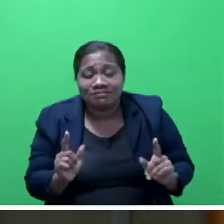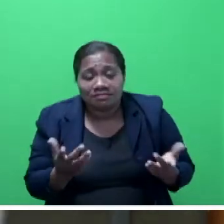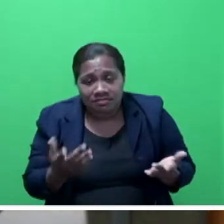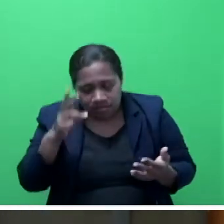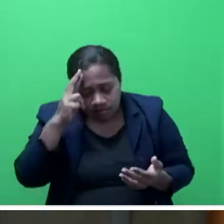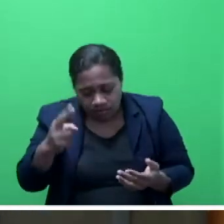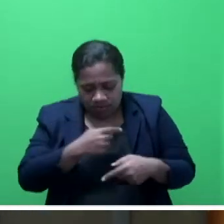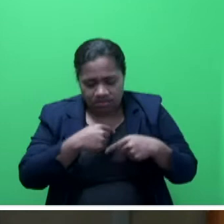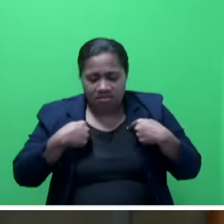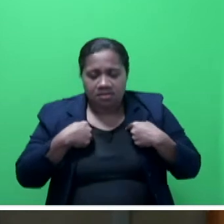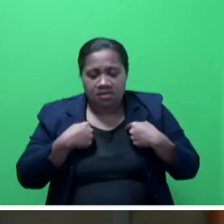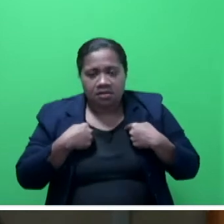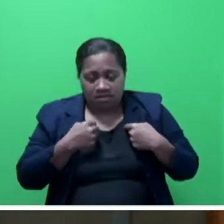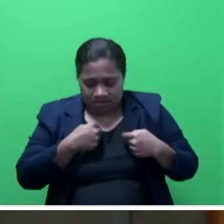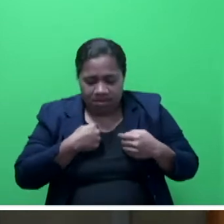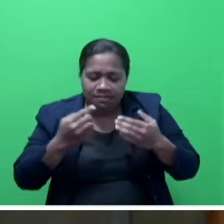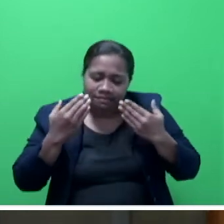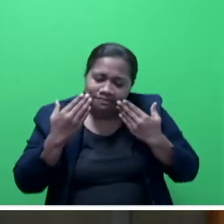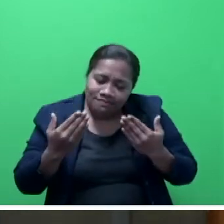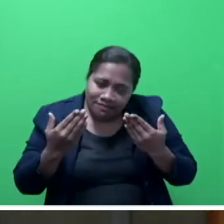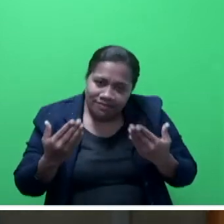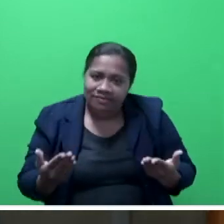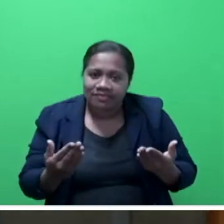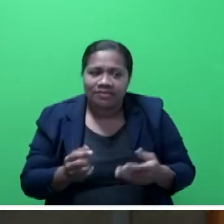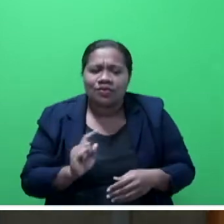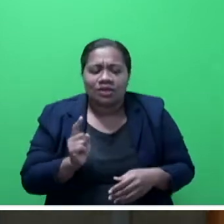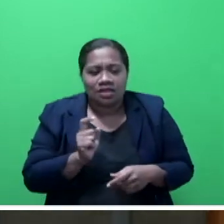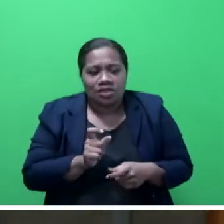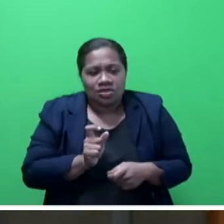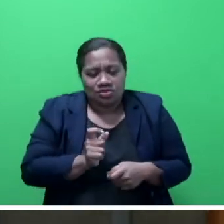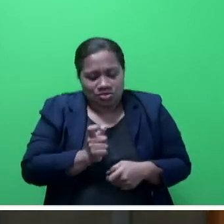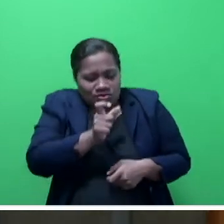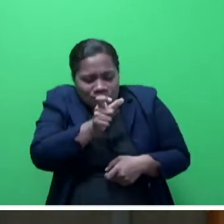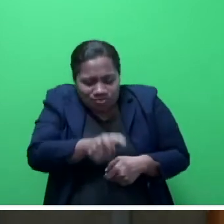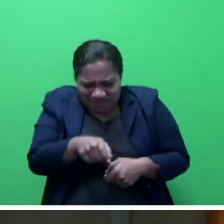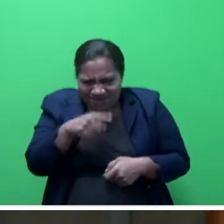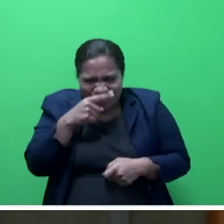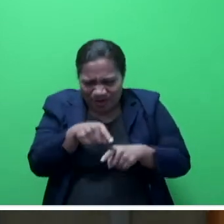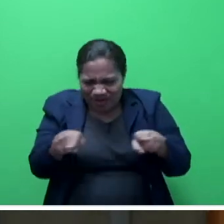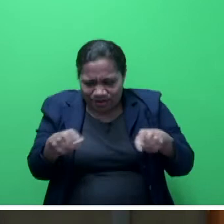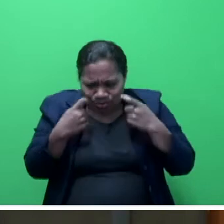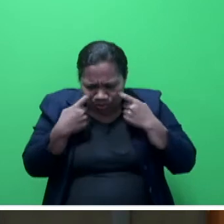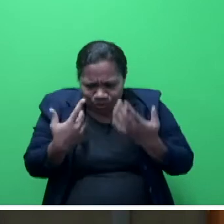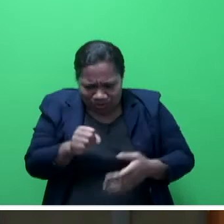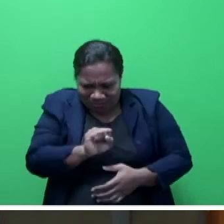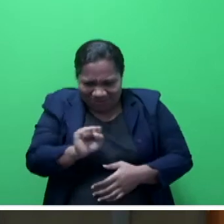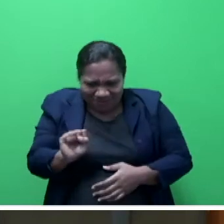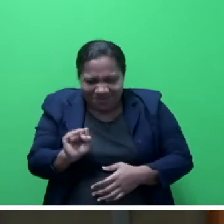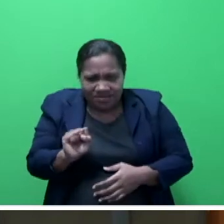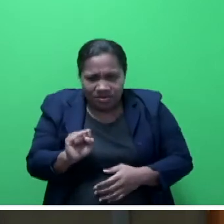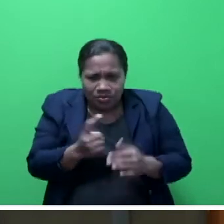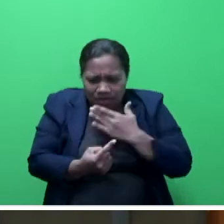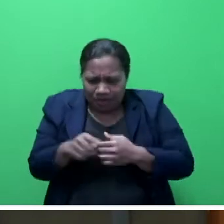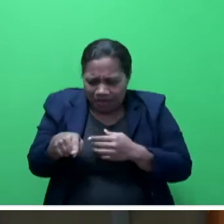acknowledge the resilience and character displayed by many of these affected workers and employees in finding